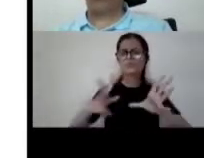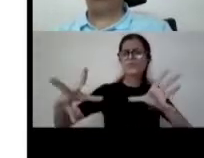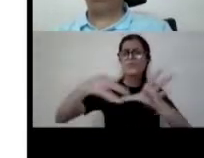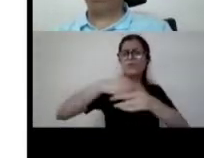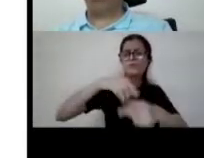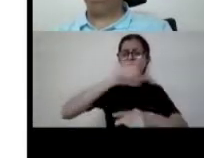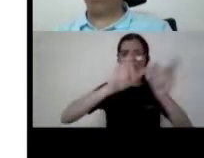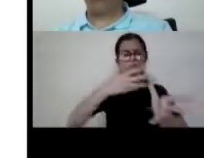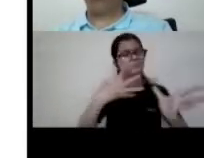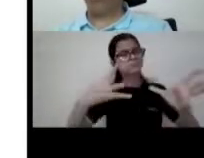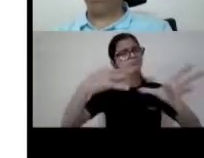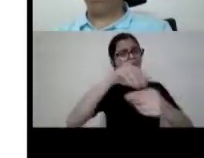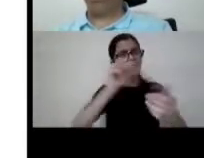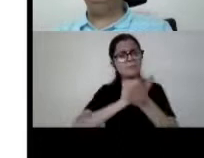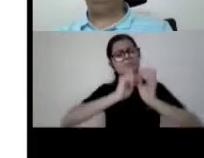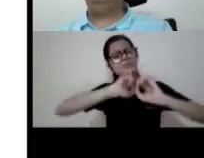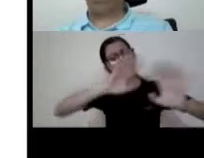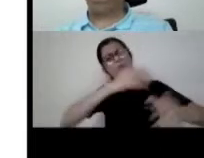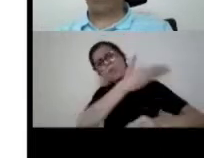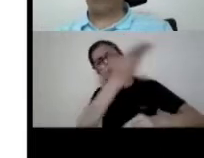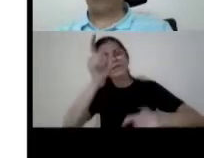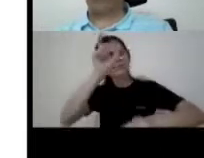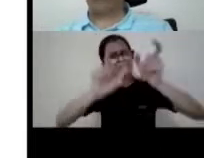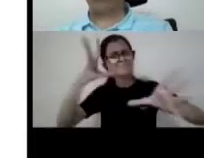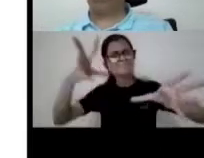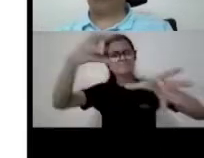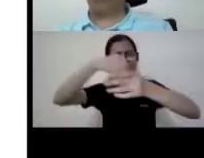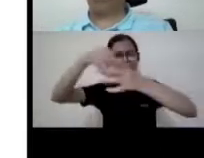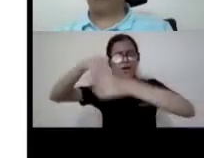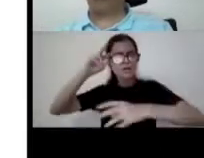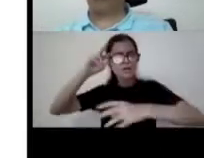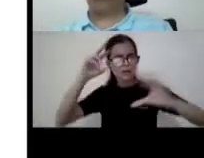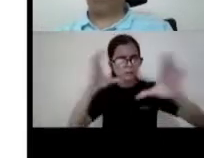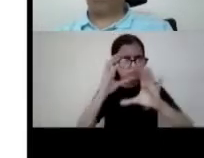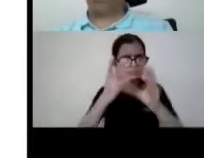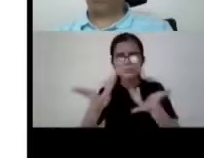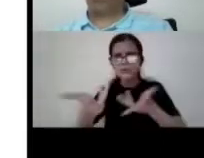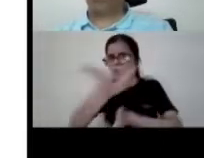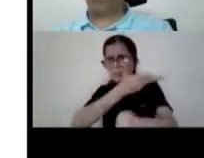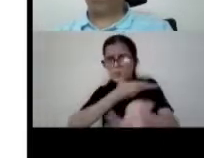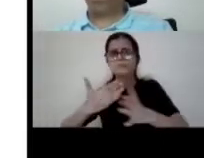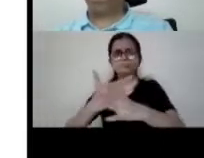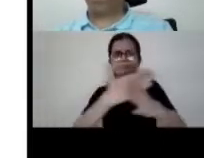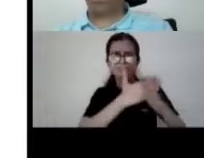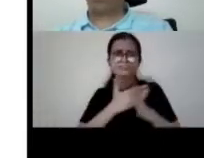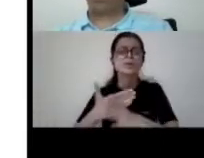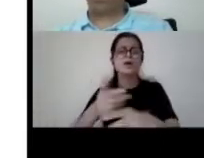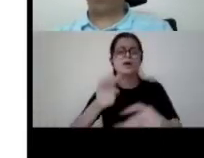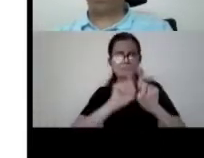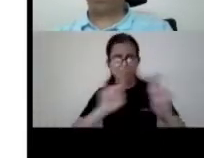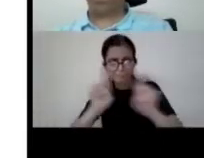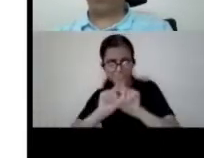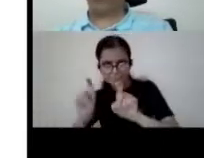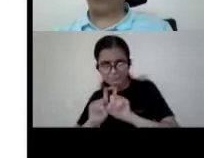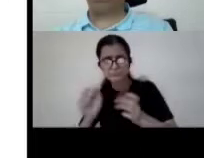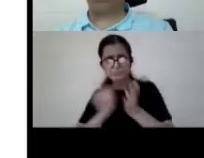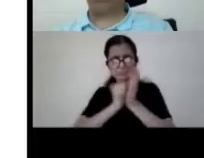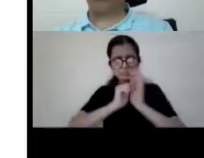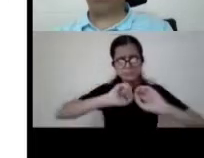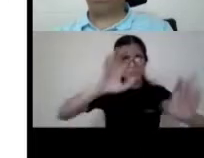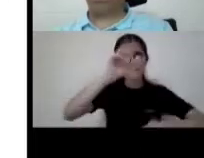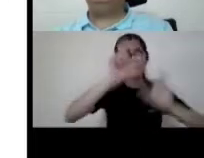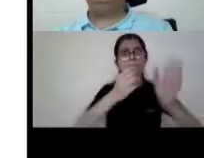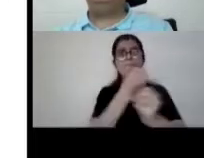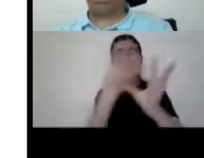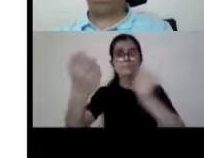standing with us all through some had doubts we could clear their doubts and most of the publishers actually came in support